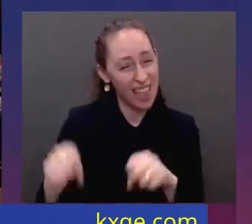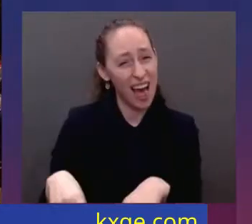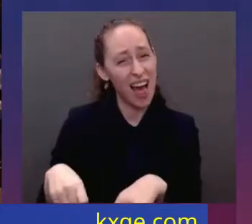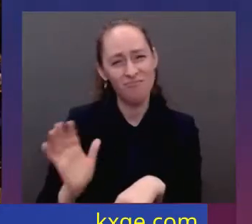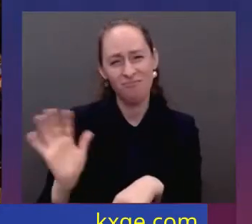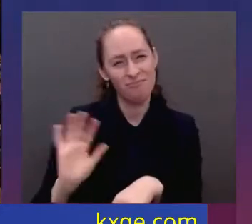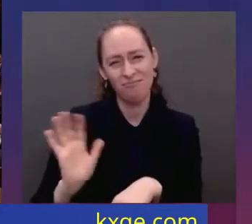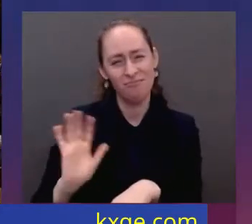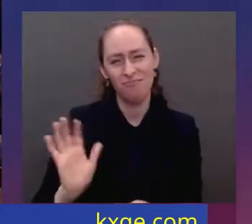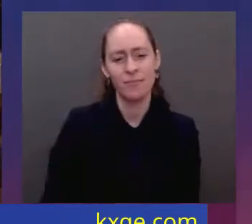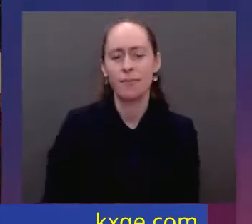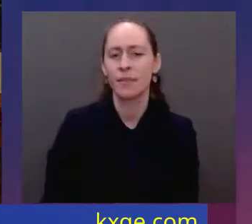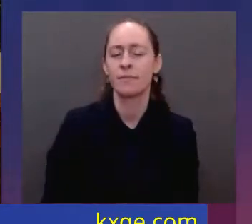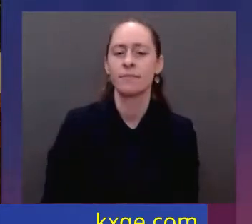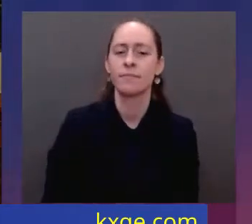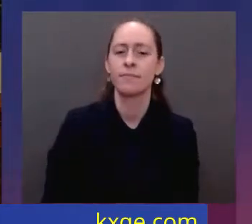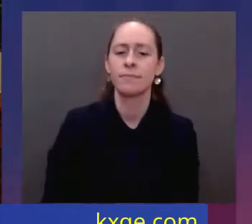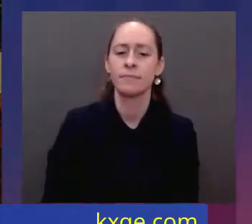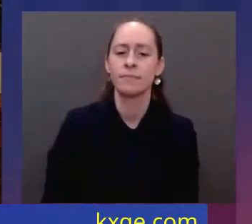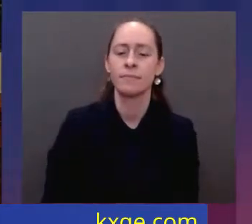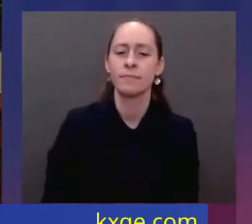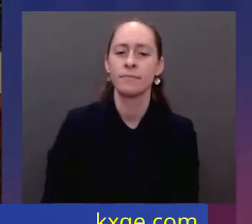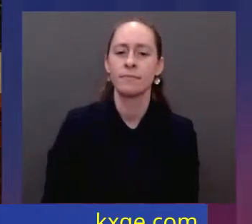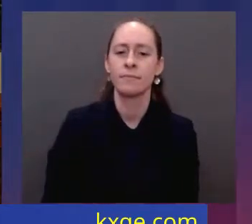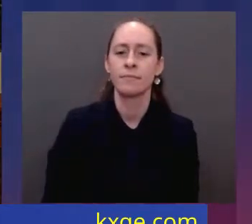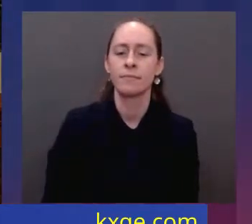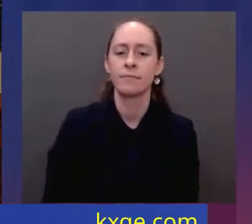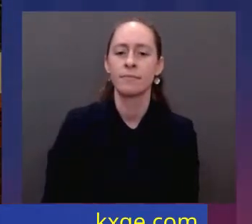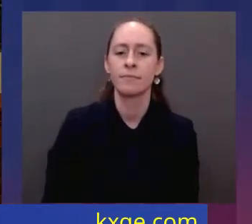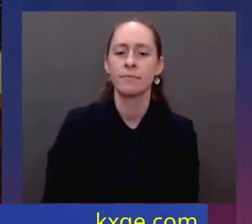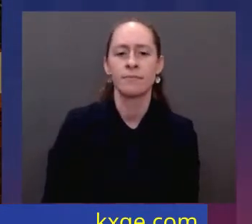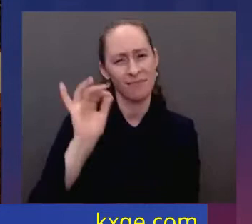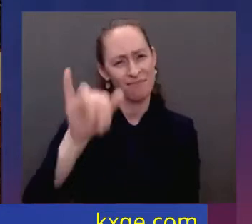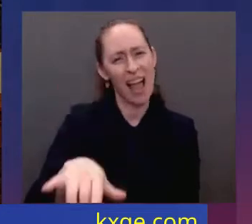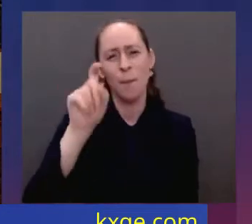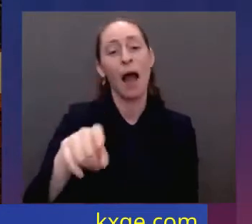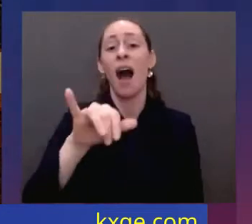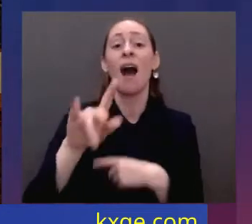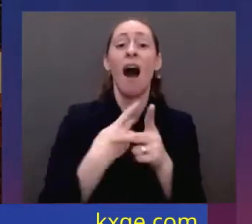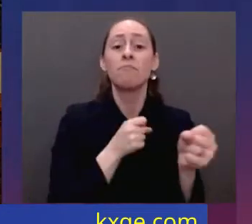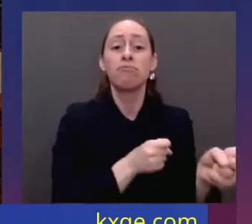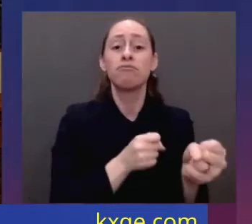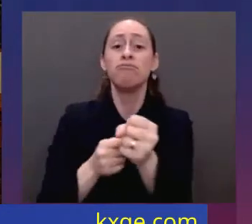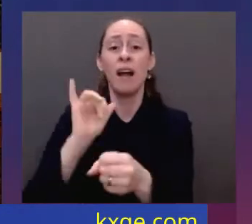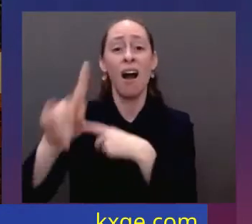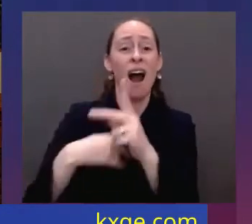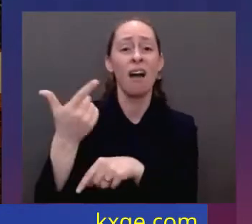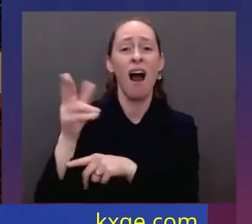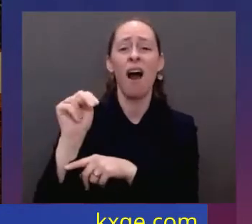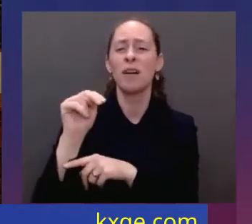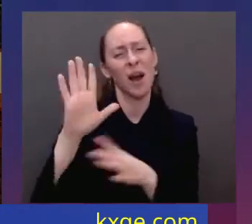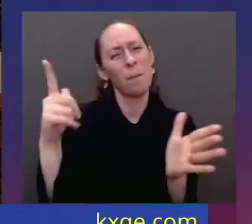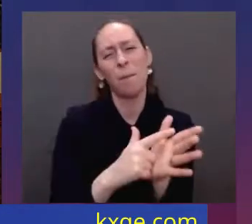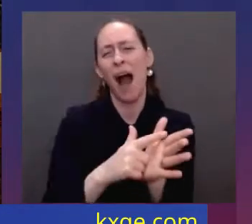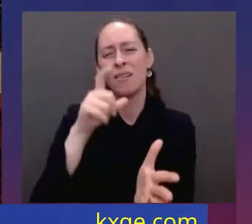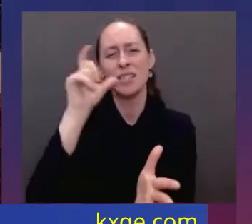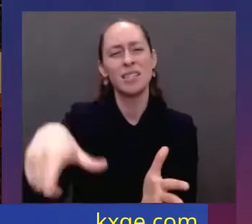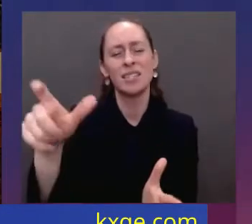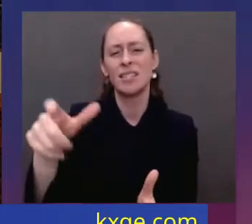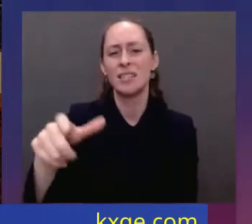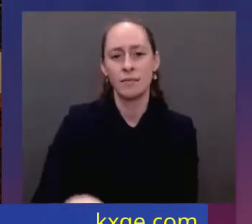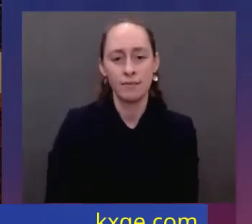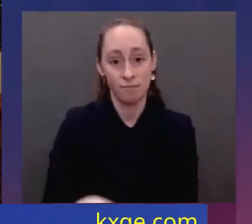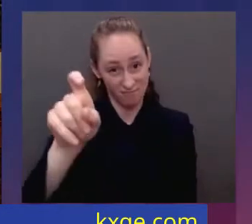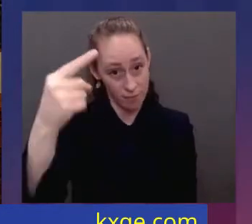ban assault weapons with high-capacity magazines hold up to 100 rounds. You think the deer are wearing Kevlar vests? Look, repeal the liability